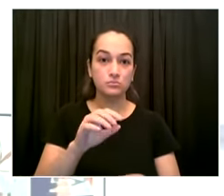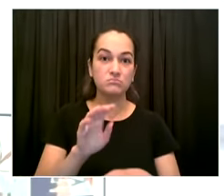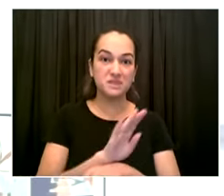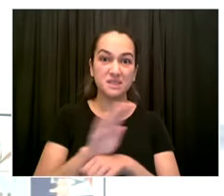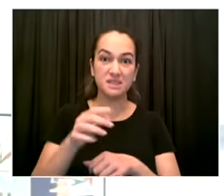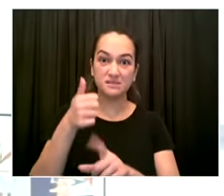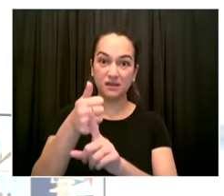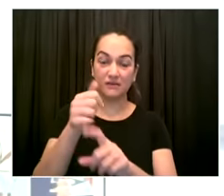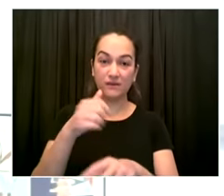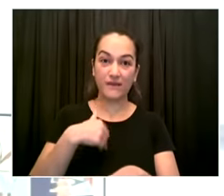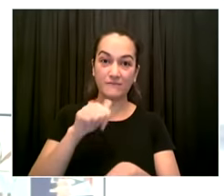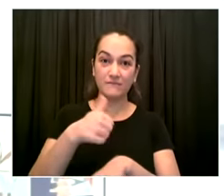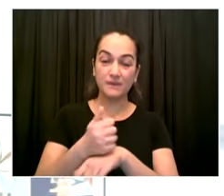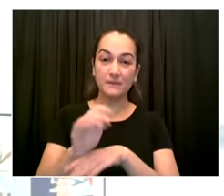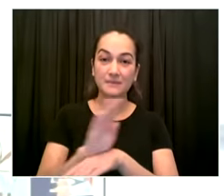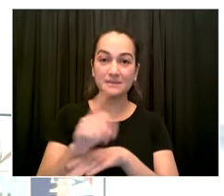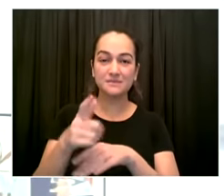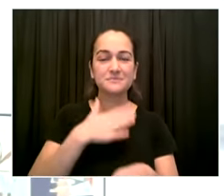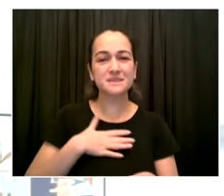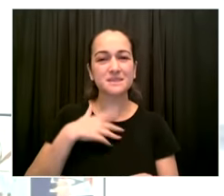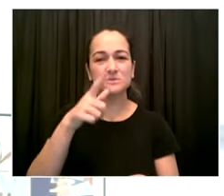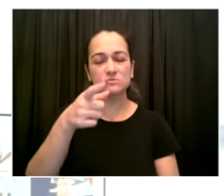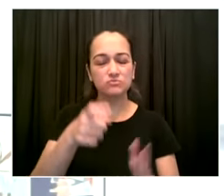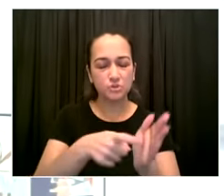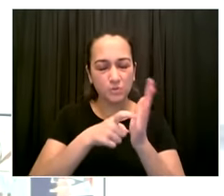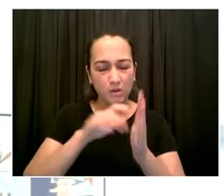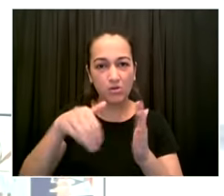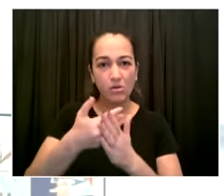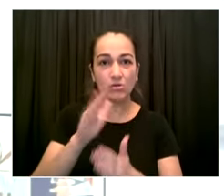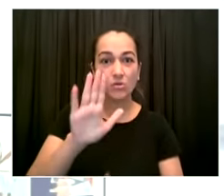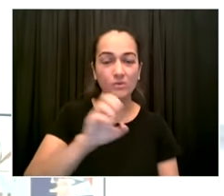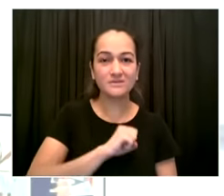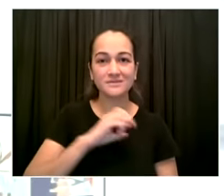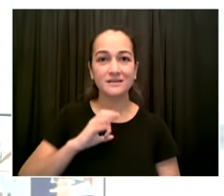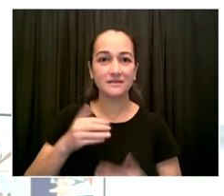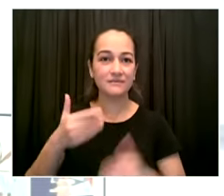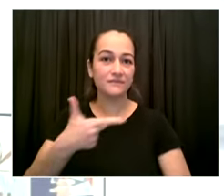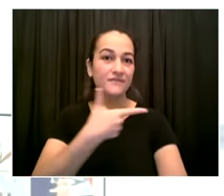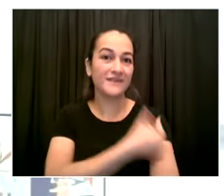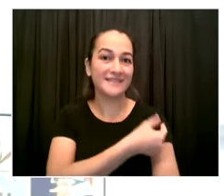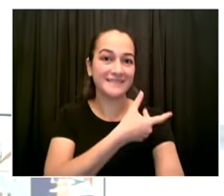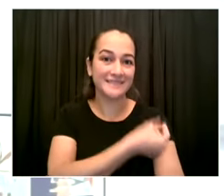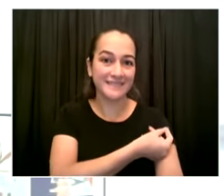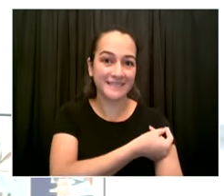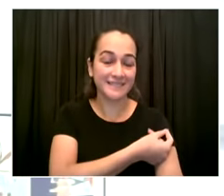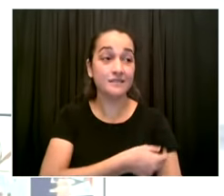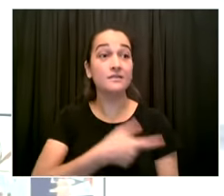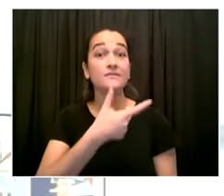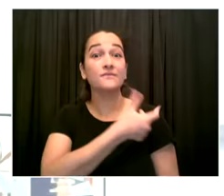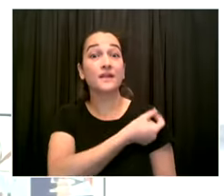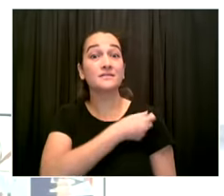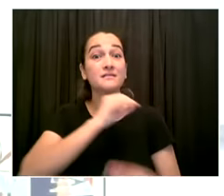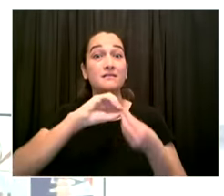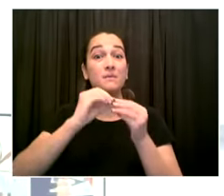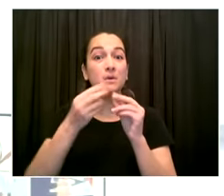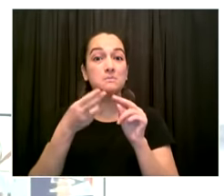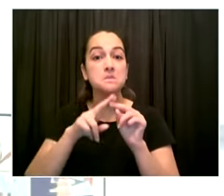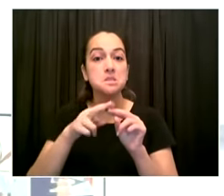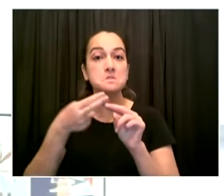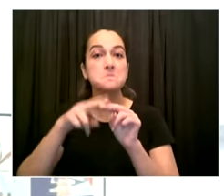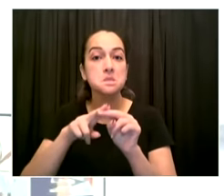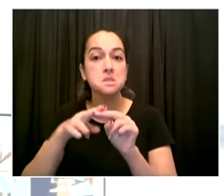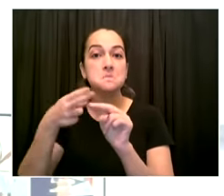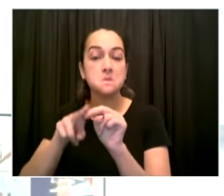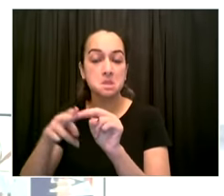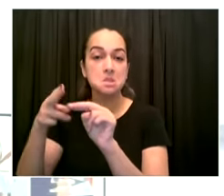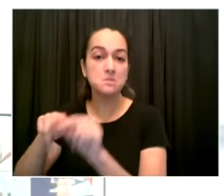the vaccine is another brick in the wall against the delta variant and lifting vaccination rates as high as we possibly can